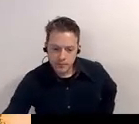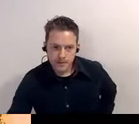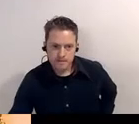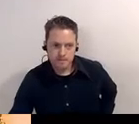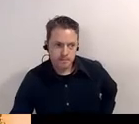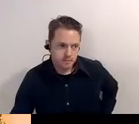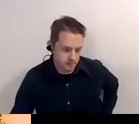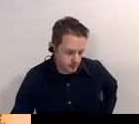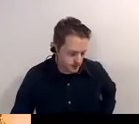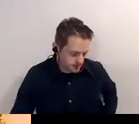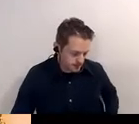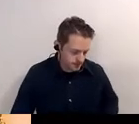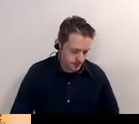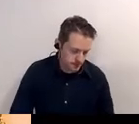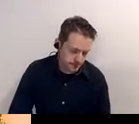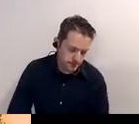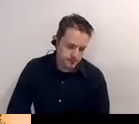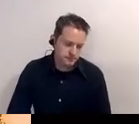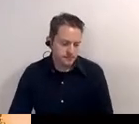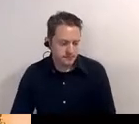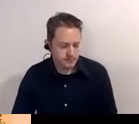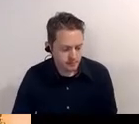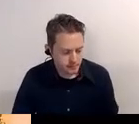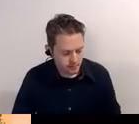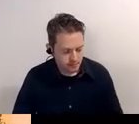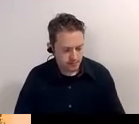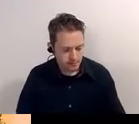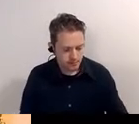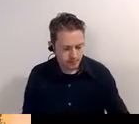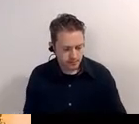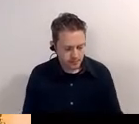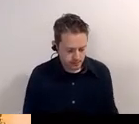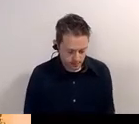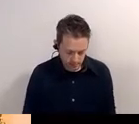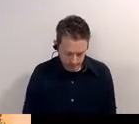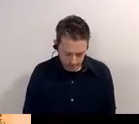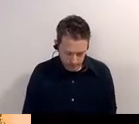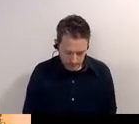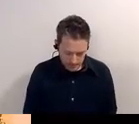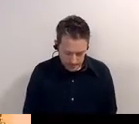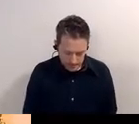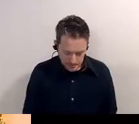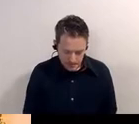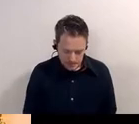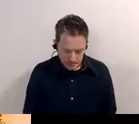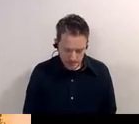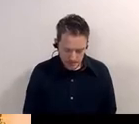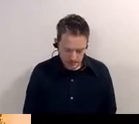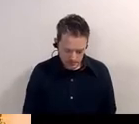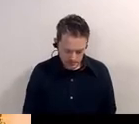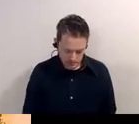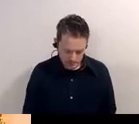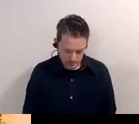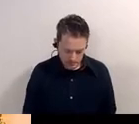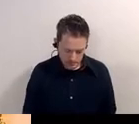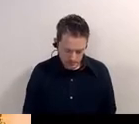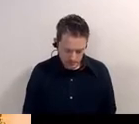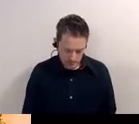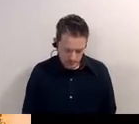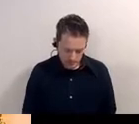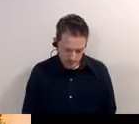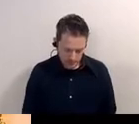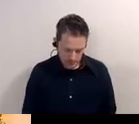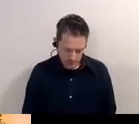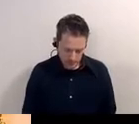about that was bartlett durham's house and also later carolina hotel and then a cotton mill and then that's now a parking lot and